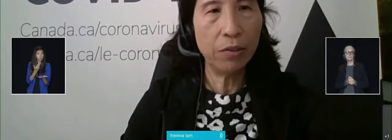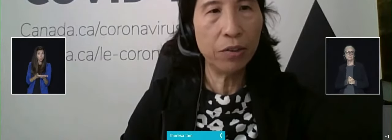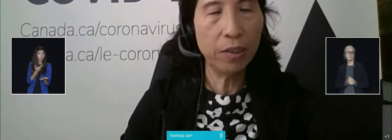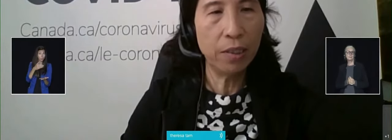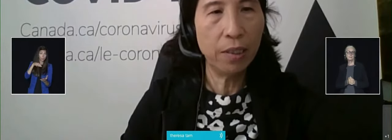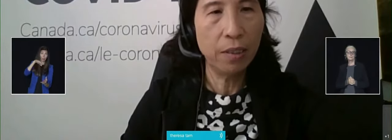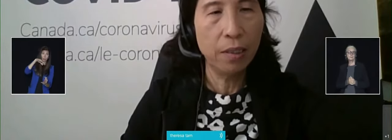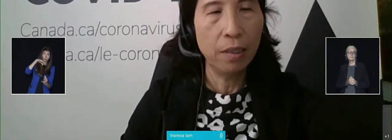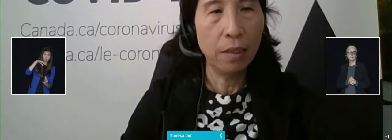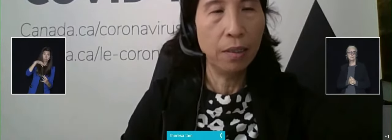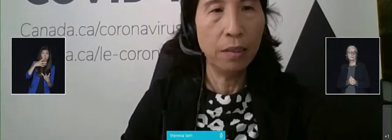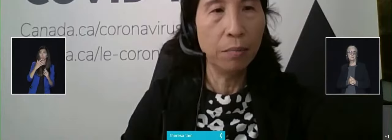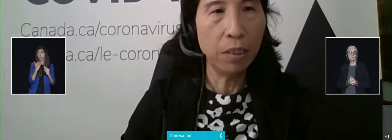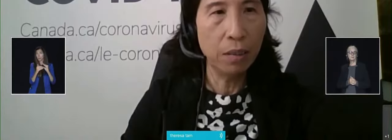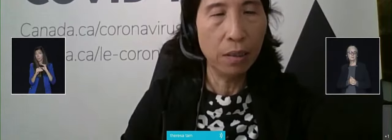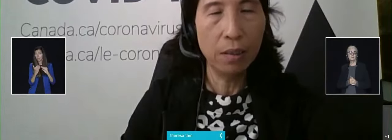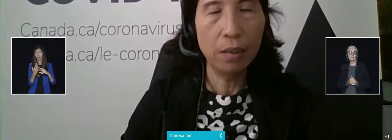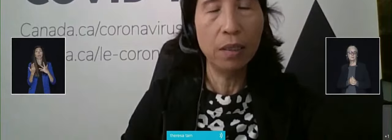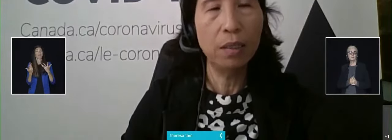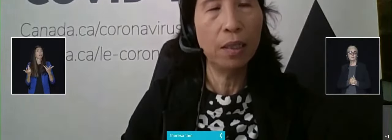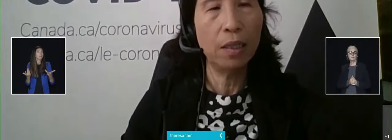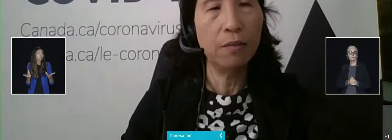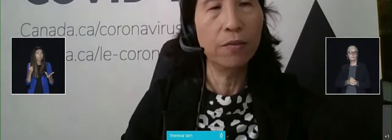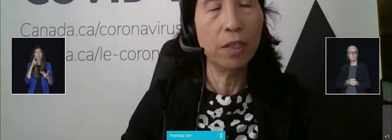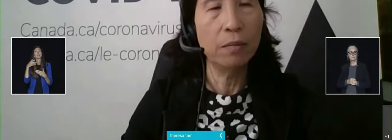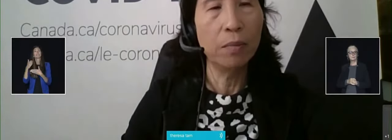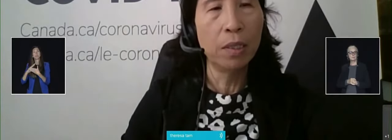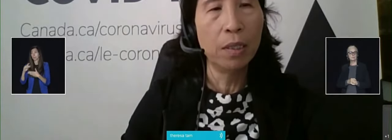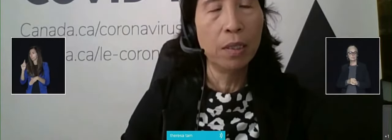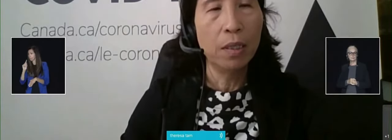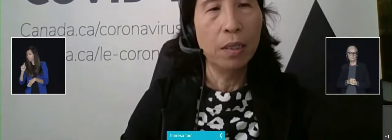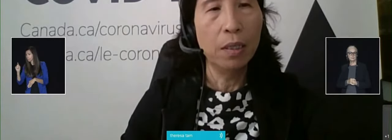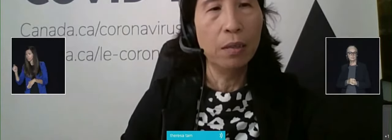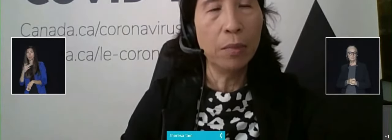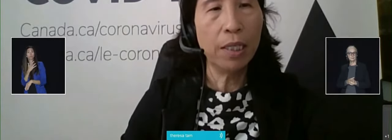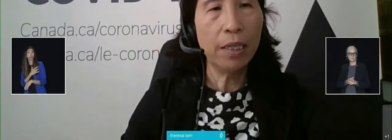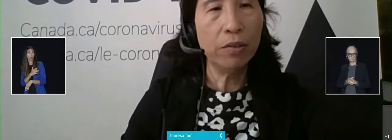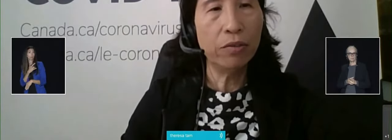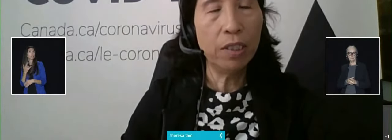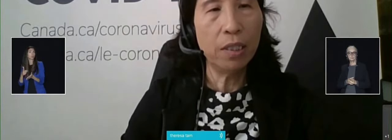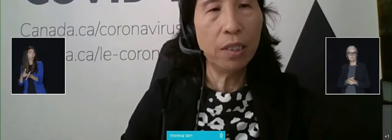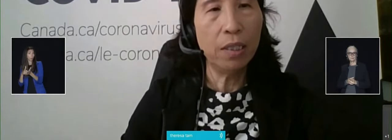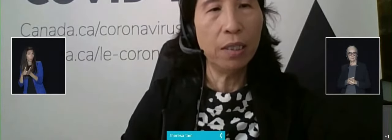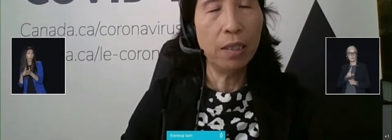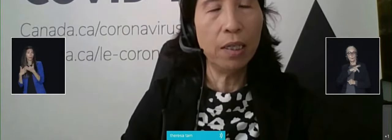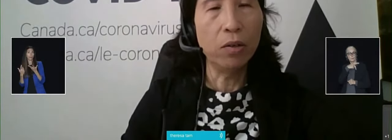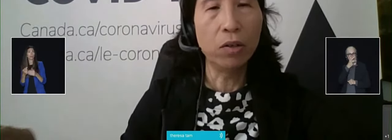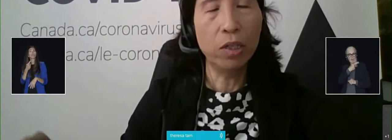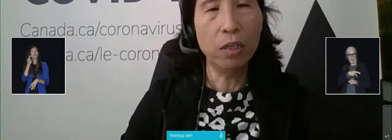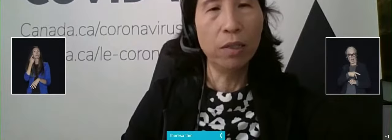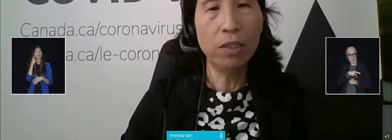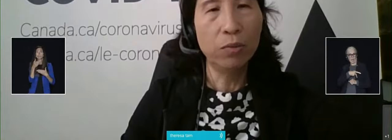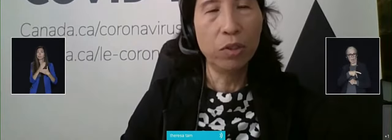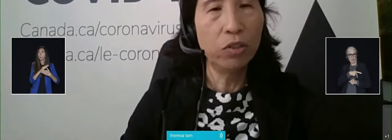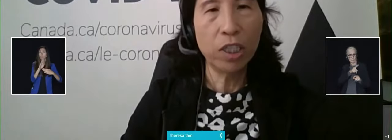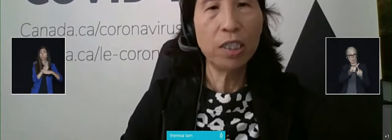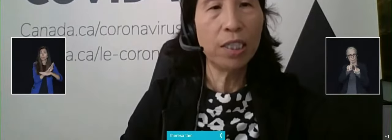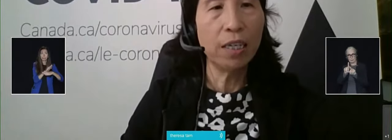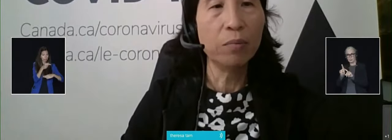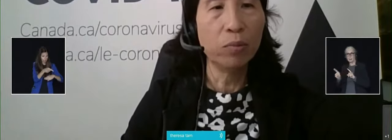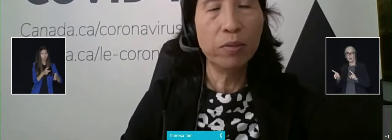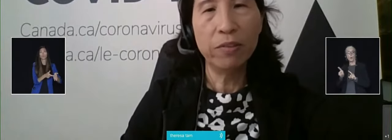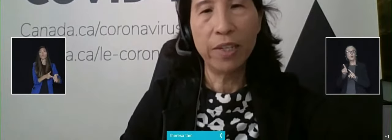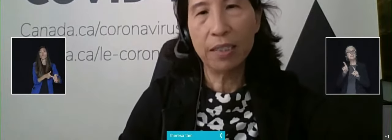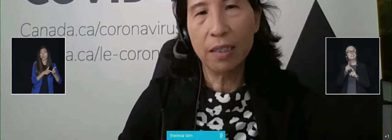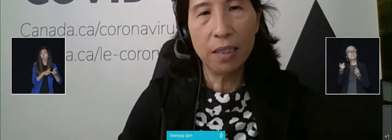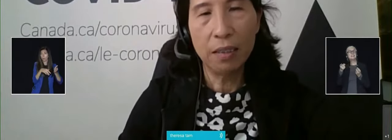provinces and territories and indeed businesses and others have announced recently, they're all going towards